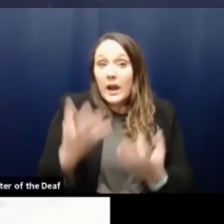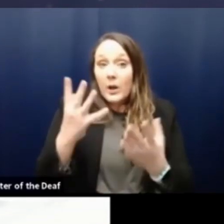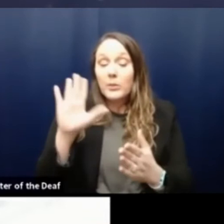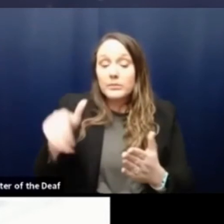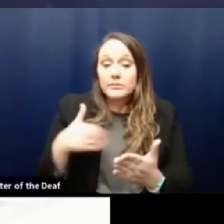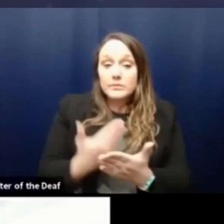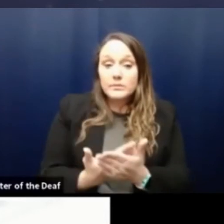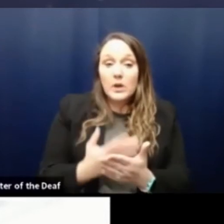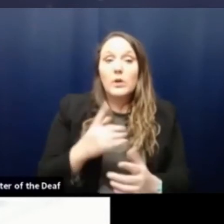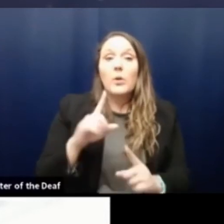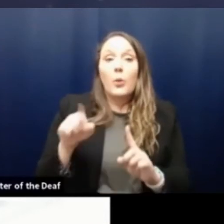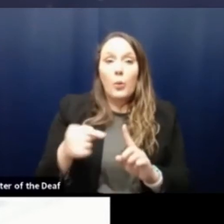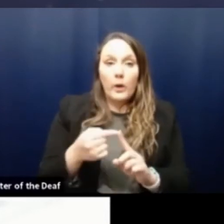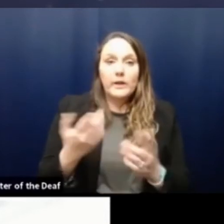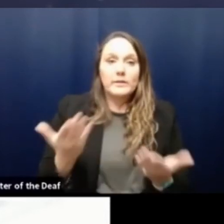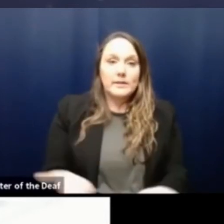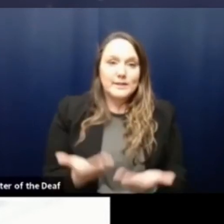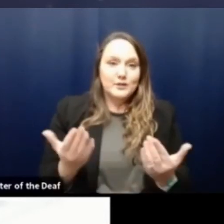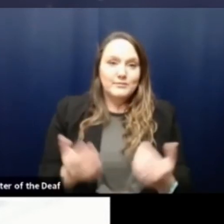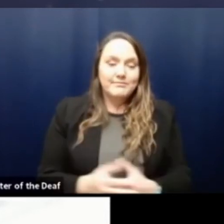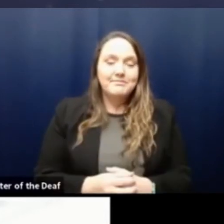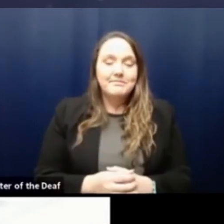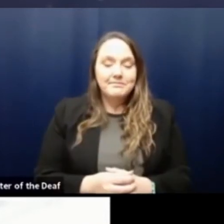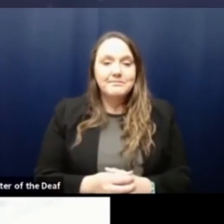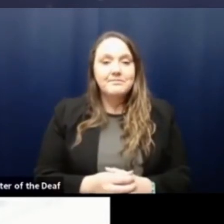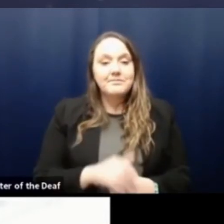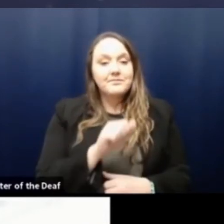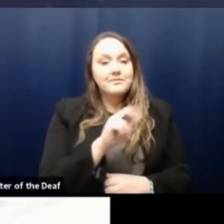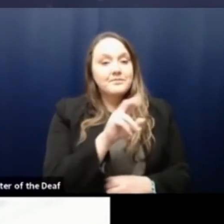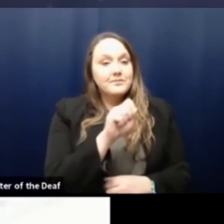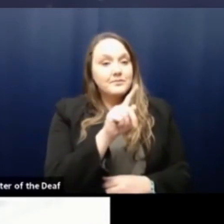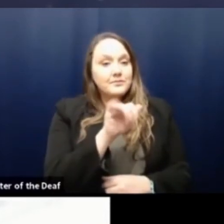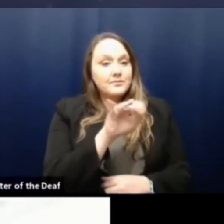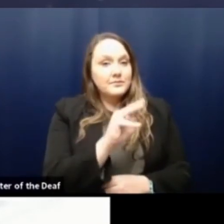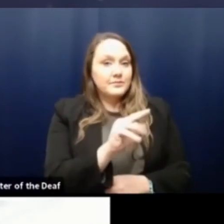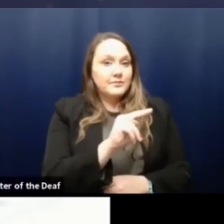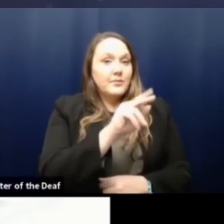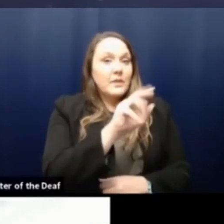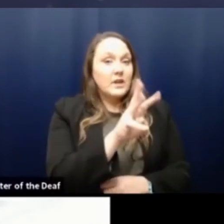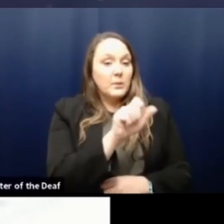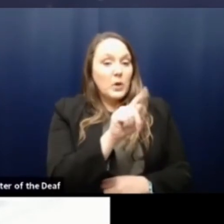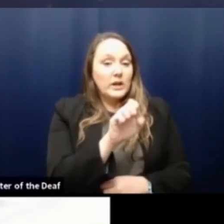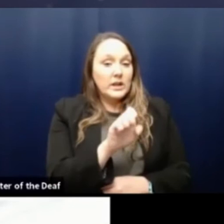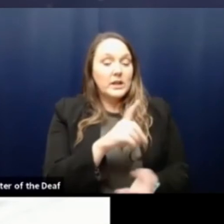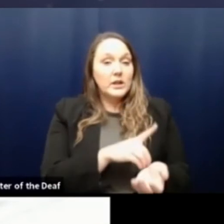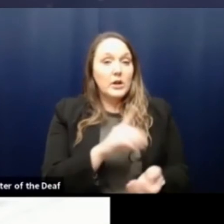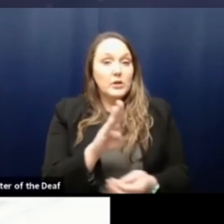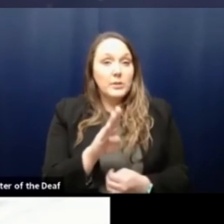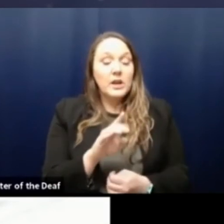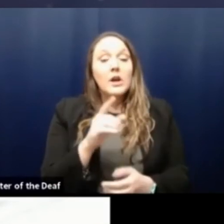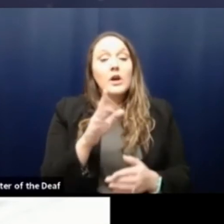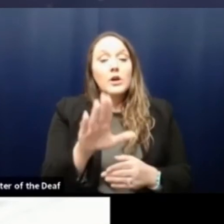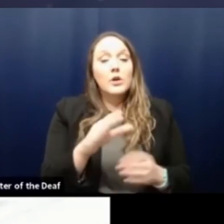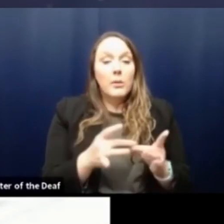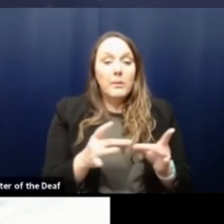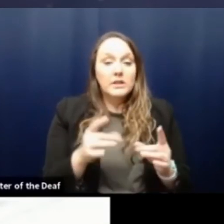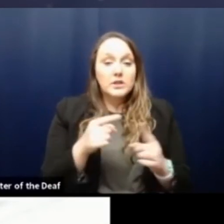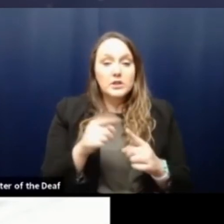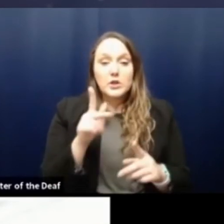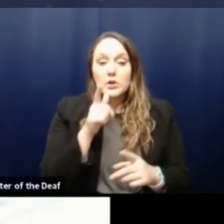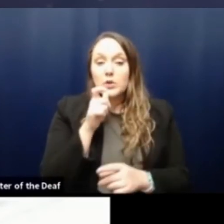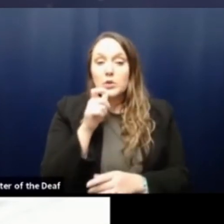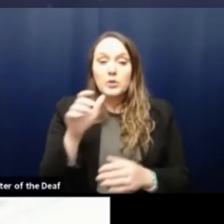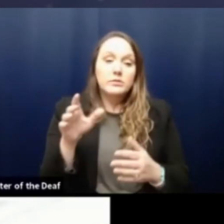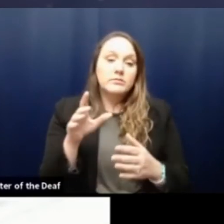it in our hands. From Austin with WATE for Dr. Buchanan, what is your message to those who have vandalized your